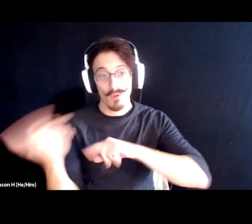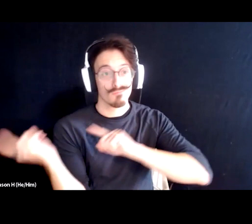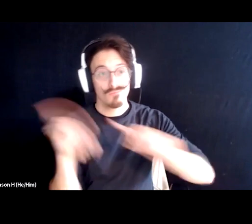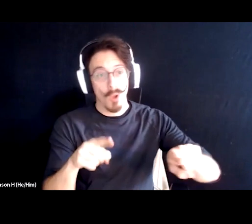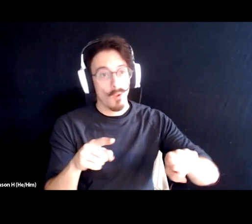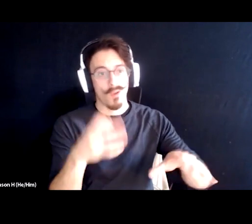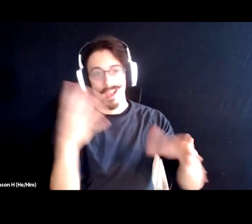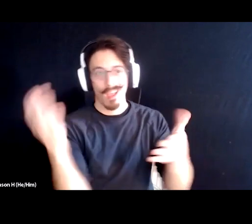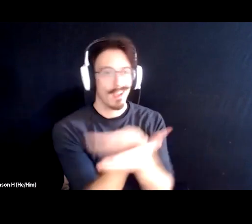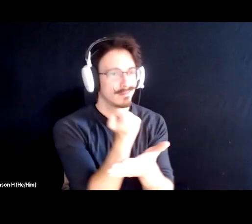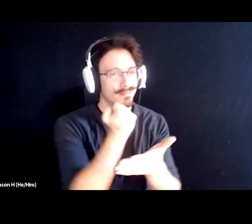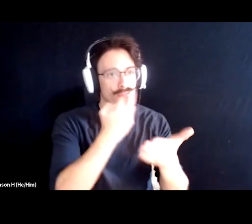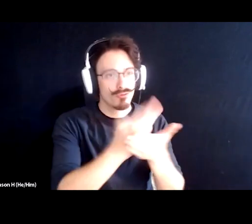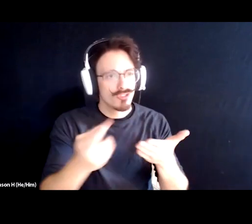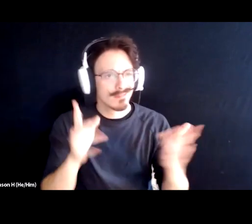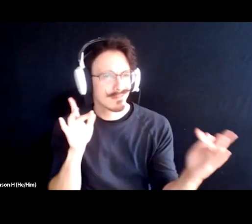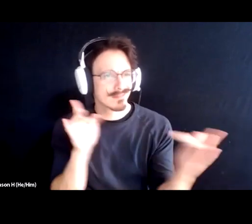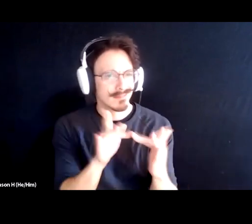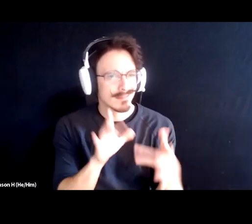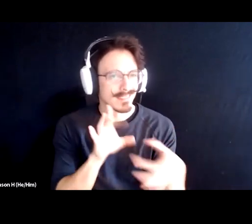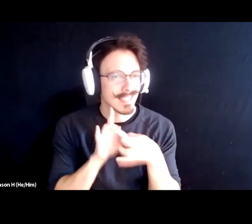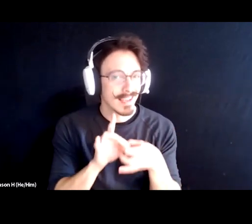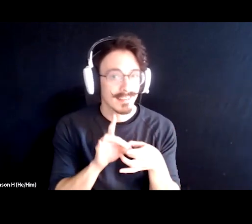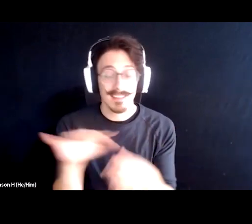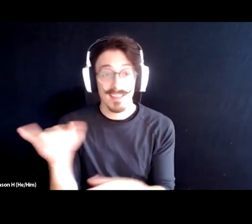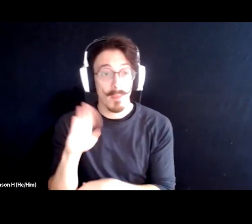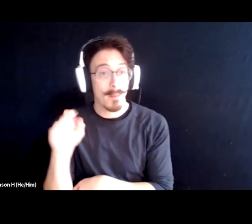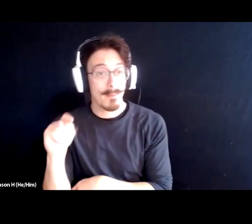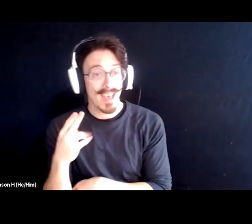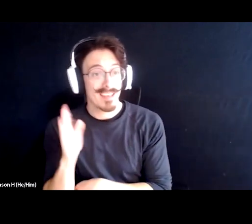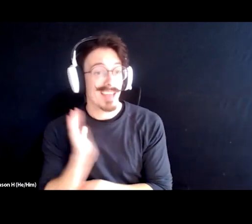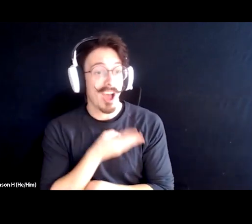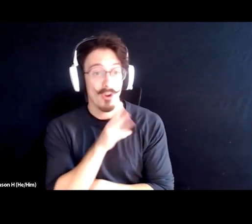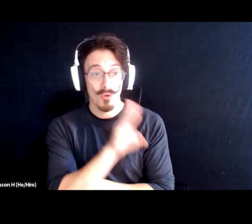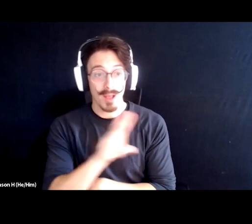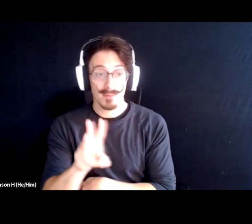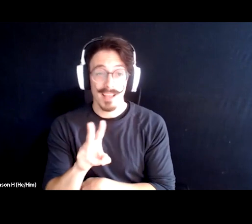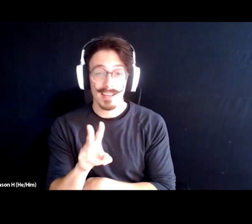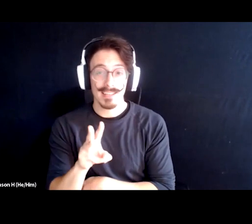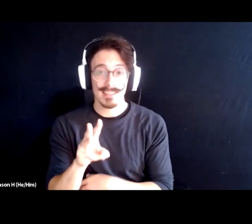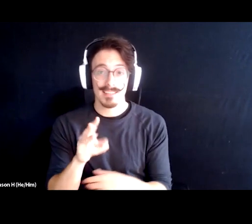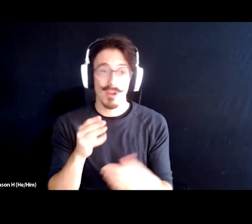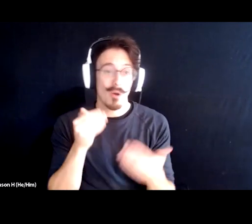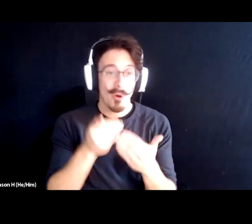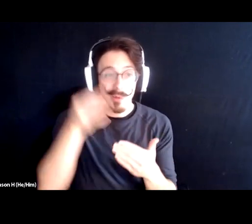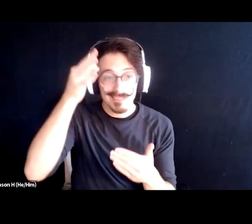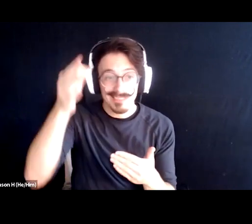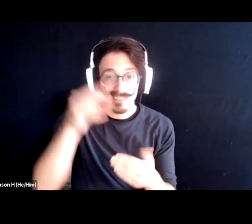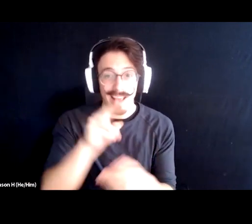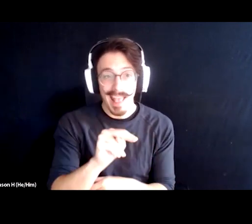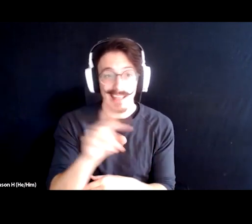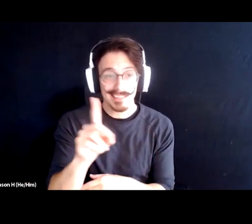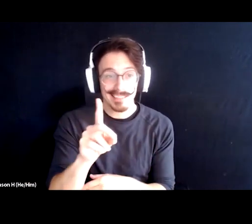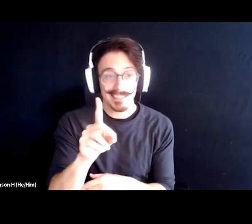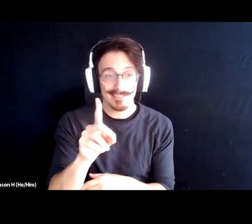resources connect with us and just like Beth was saying our website is almost as easy just put ND in the